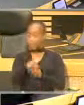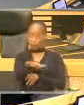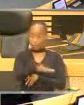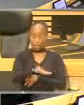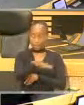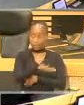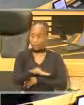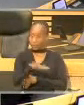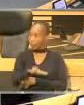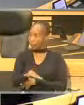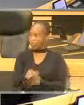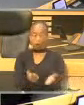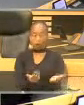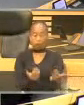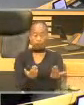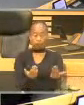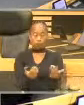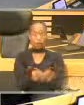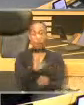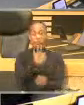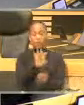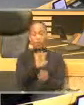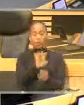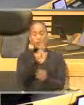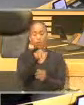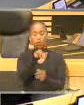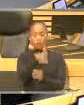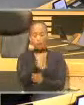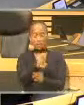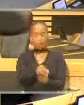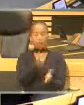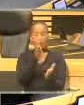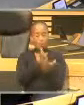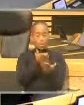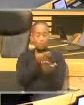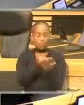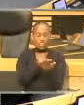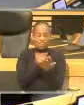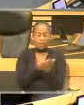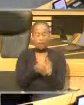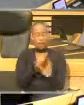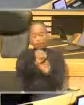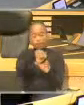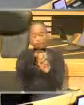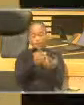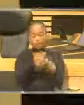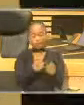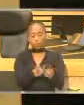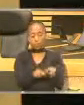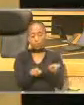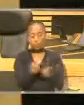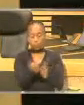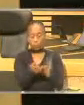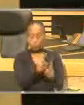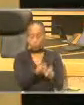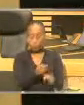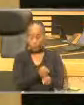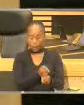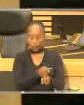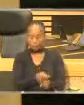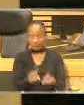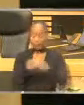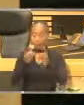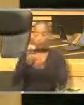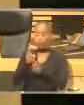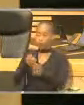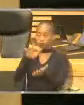attract about $300 billion in potential investment that will create a lot of jobs. The Department has also approved